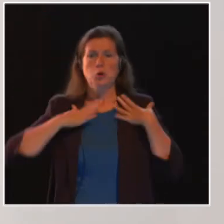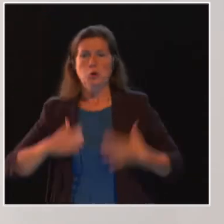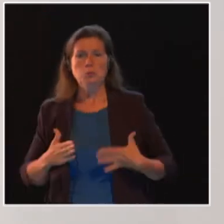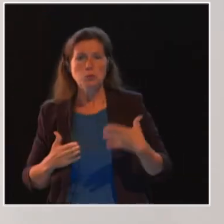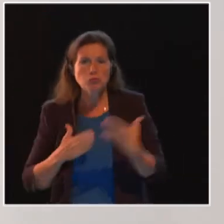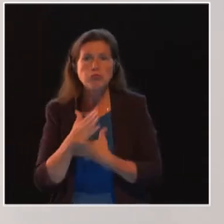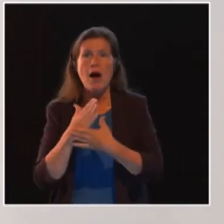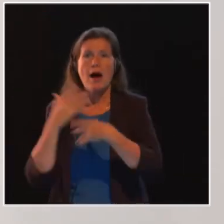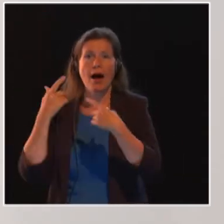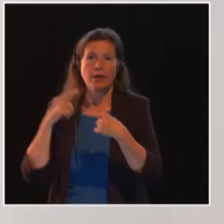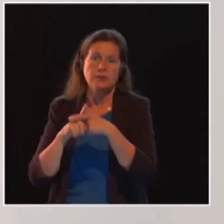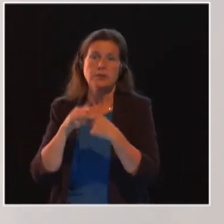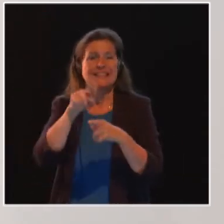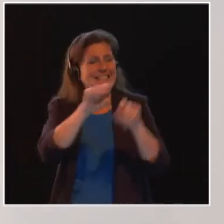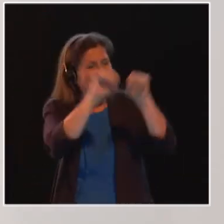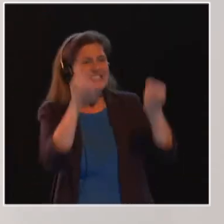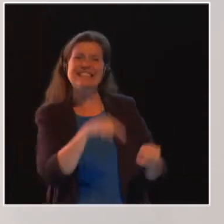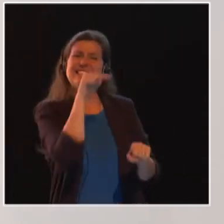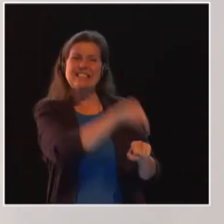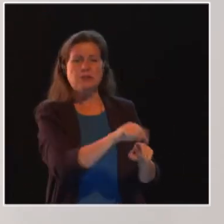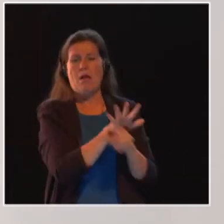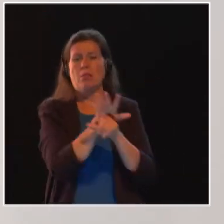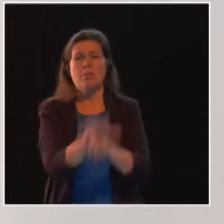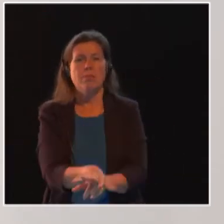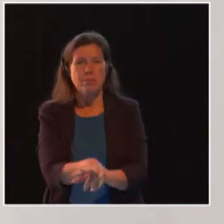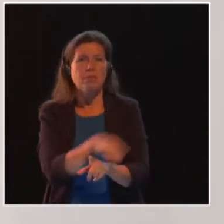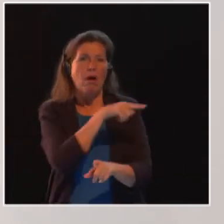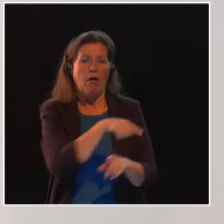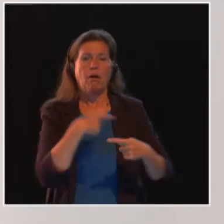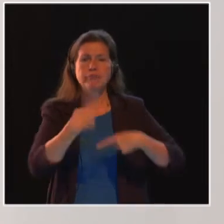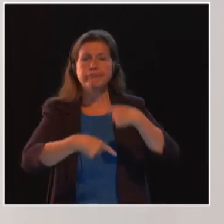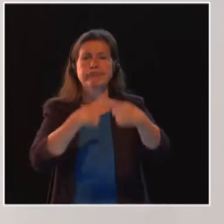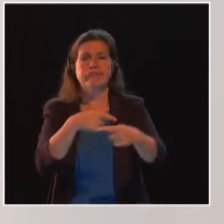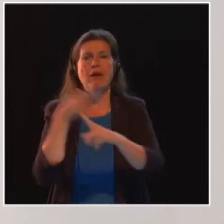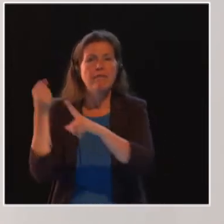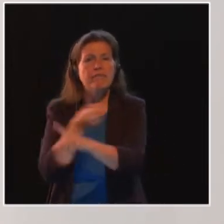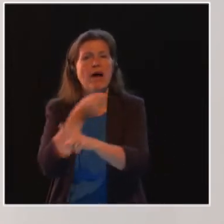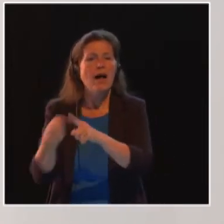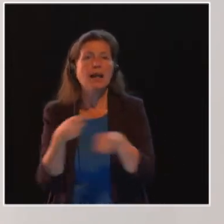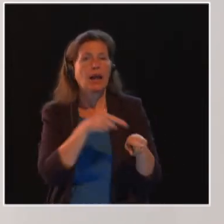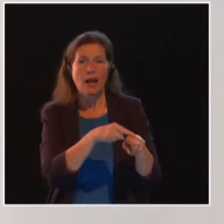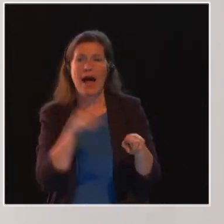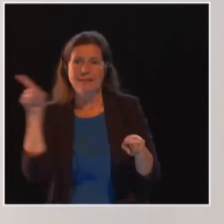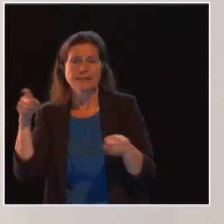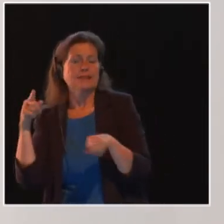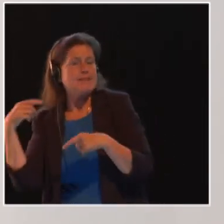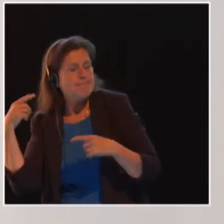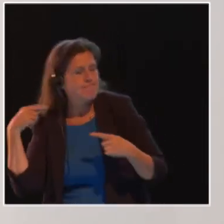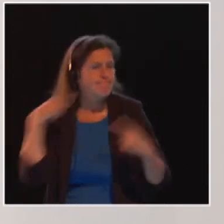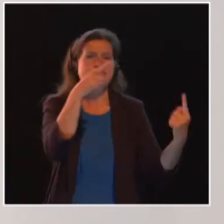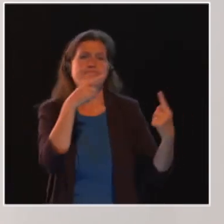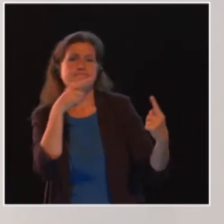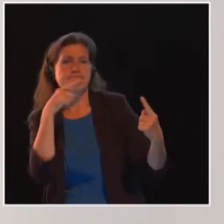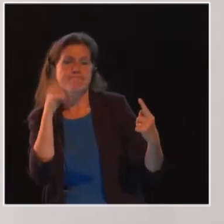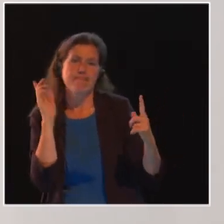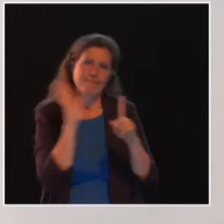been challenging the systems that enable and create and perpetrate this violence. And I know you were asking, Ken, what